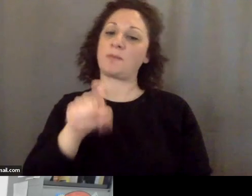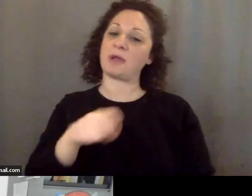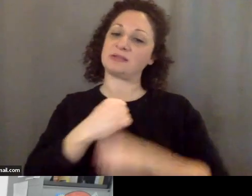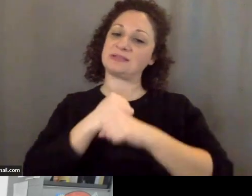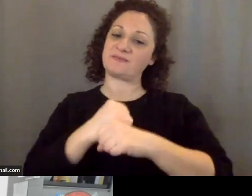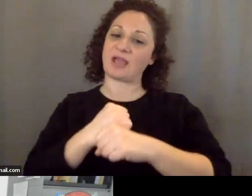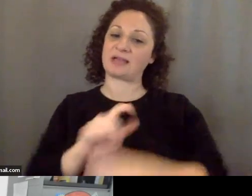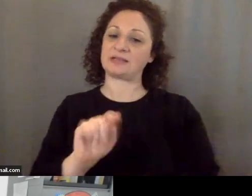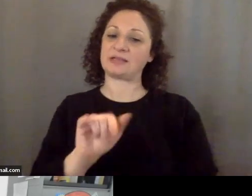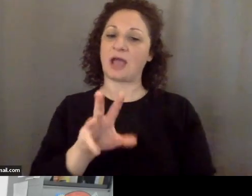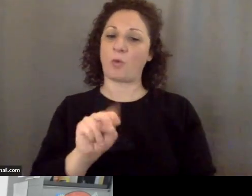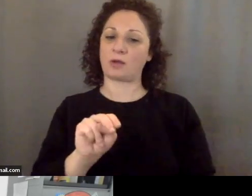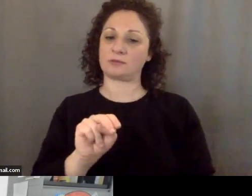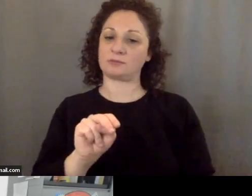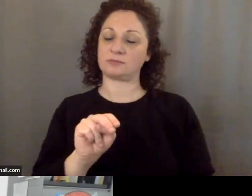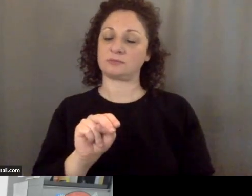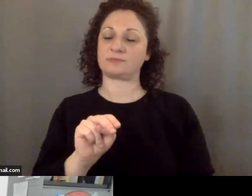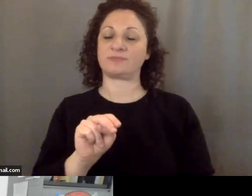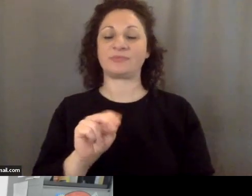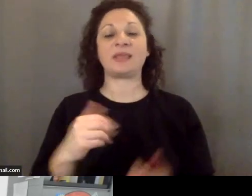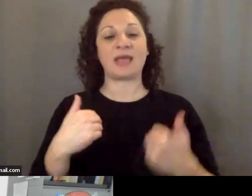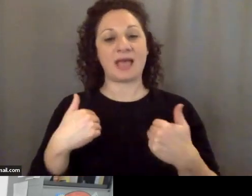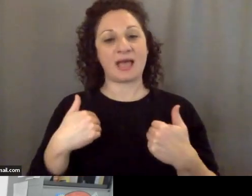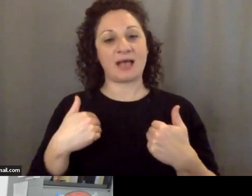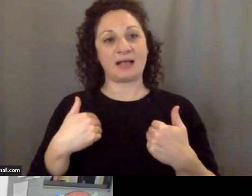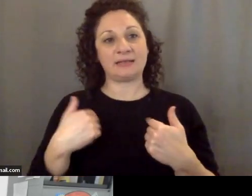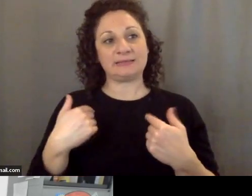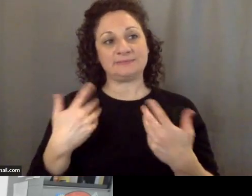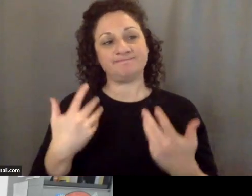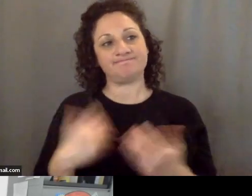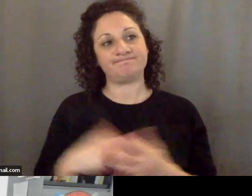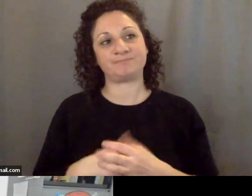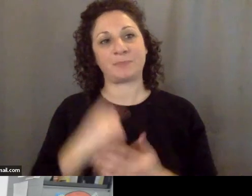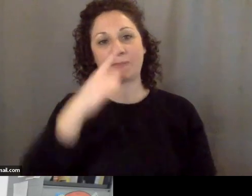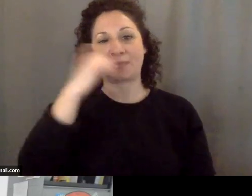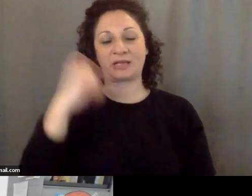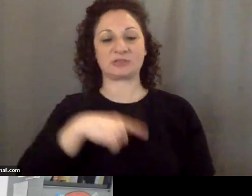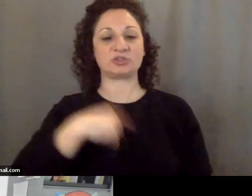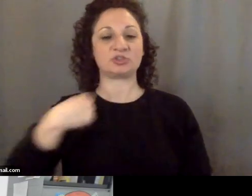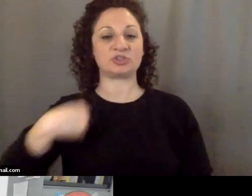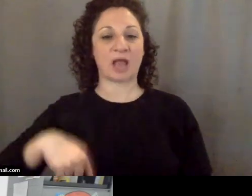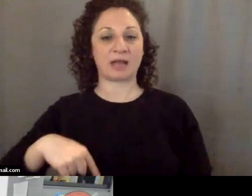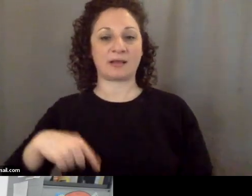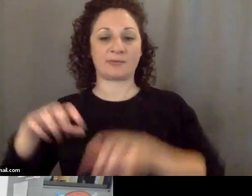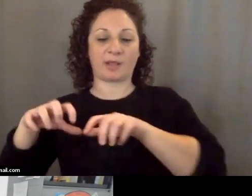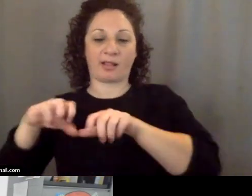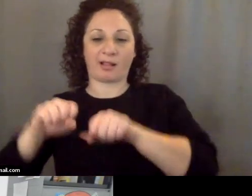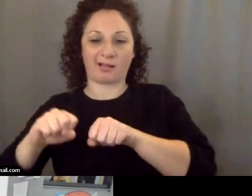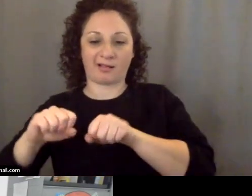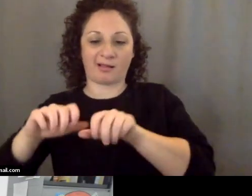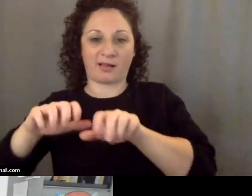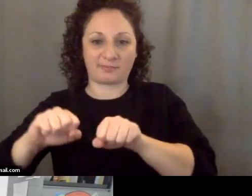and there's been a lot of because China has been encroaching steadily